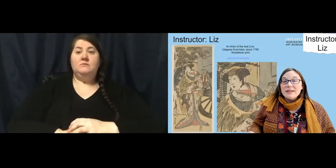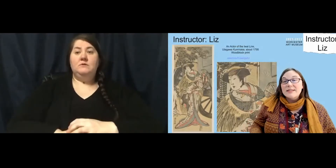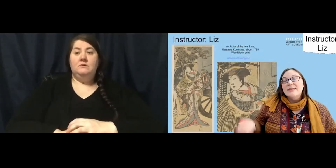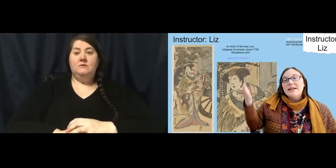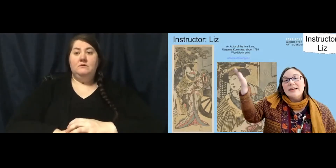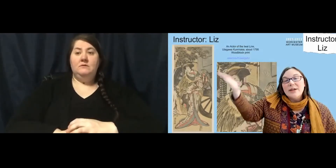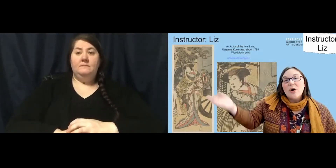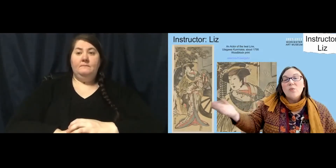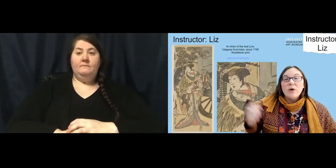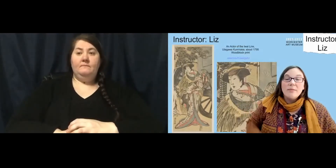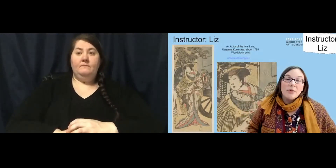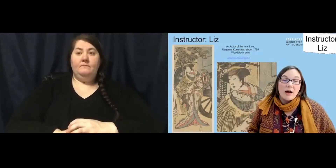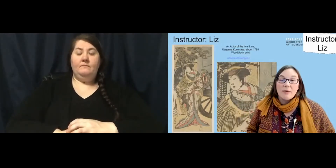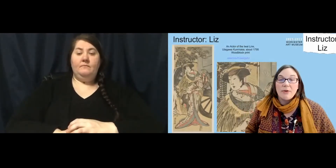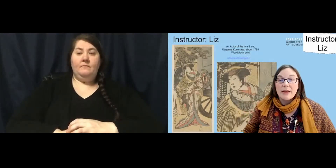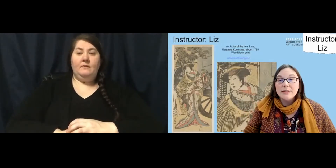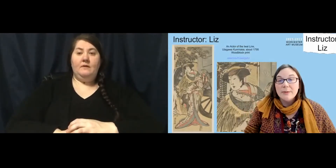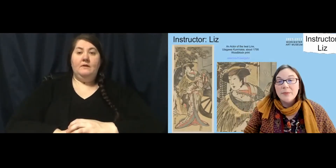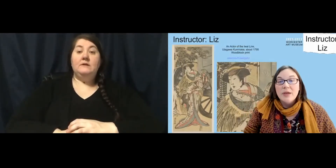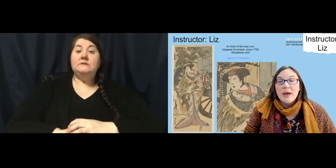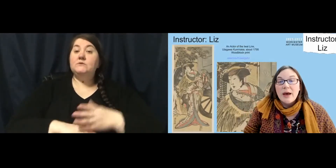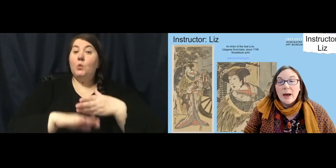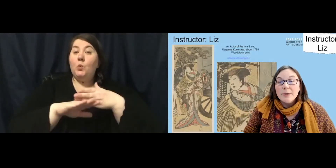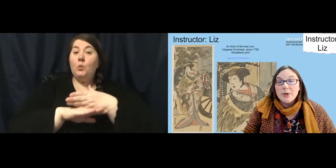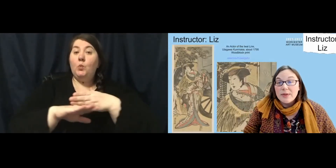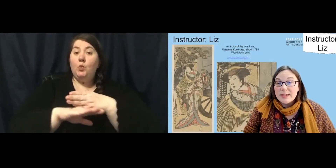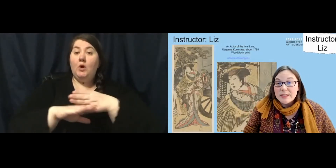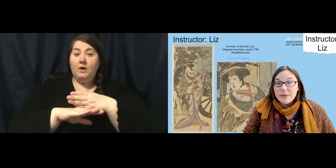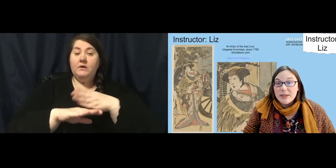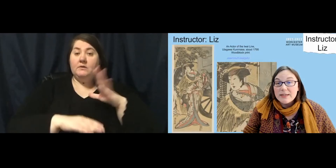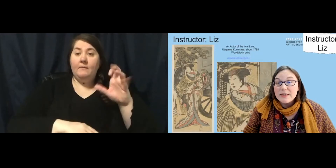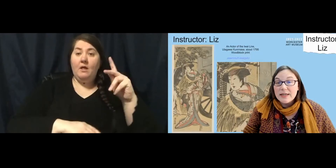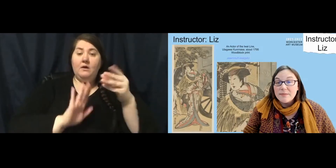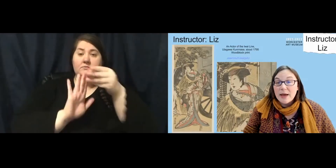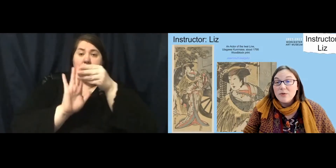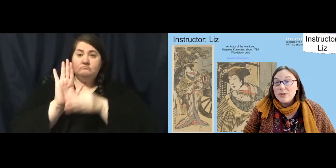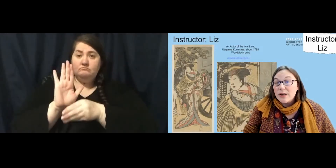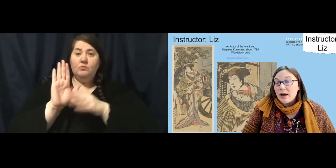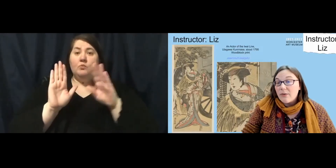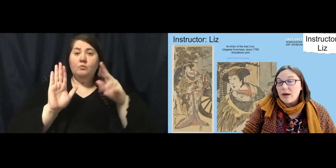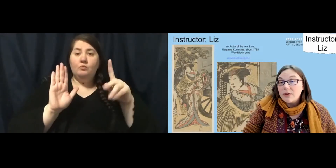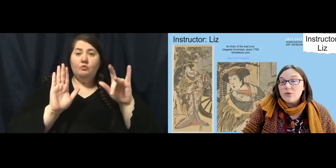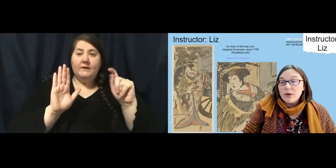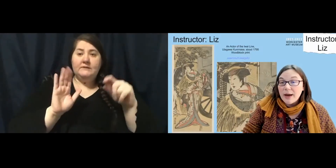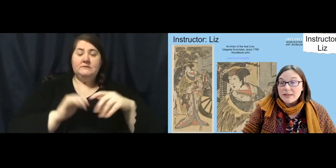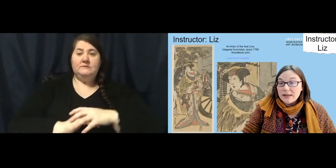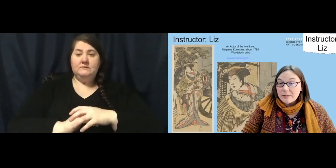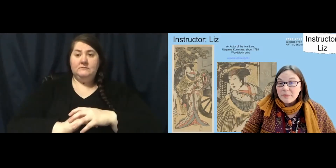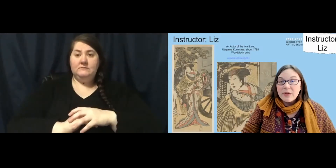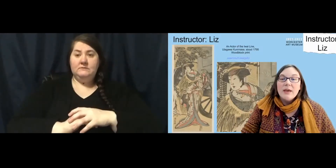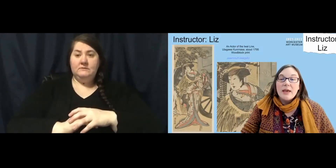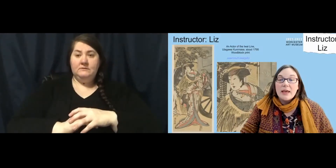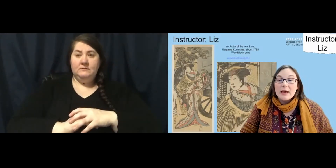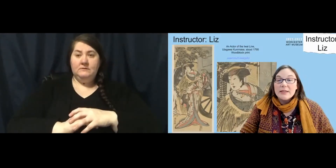This is a woodblock print. So this piece is by Udagawa Kunamasa